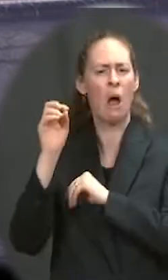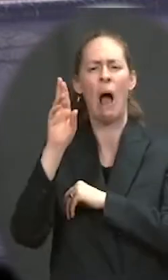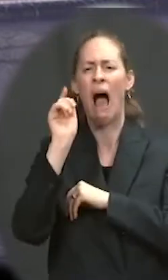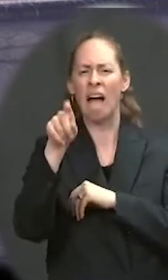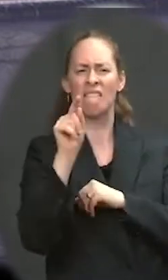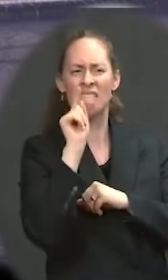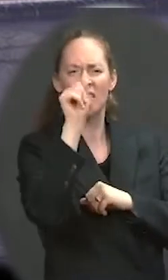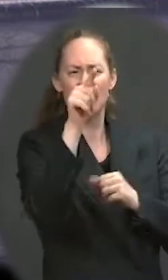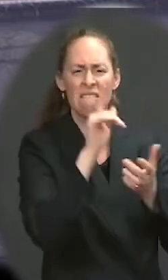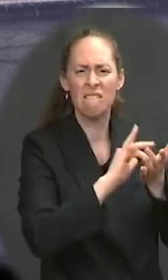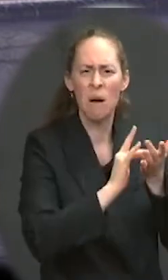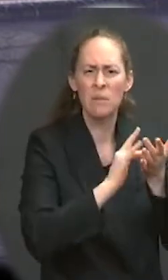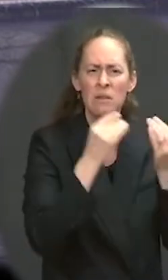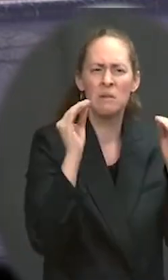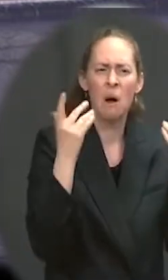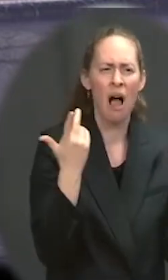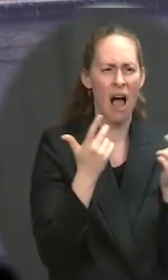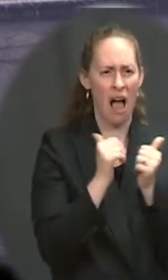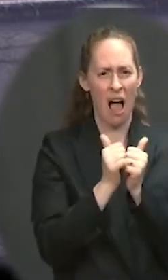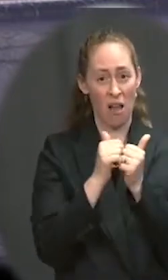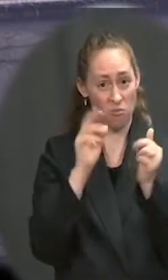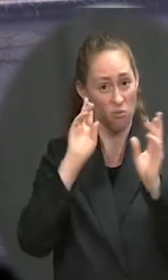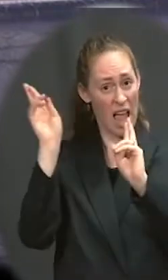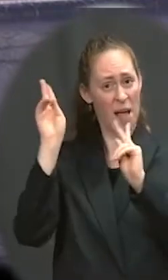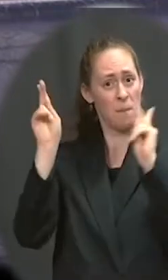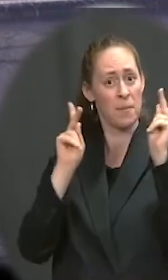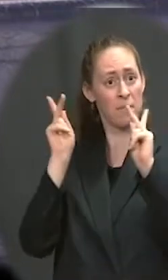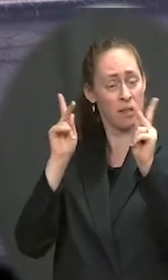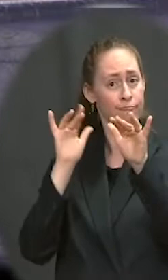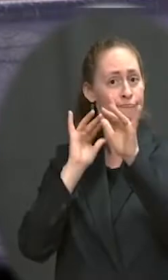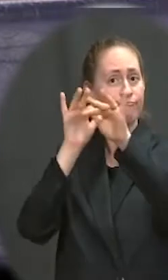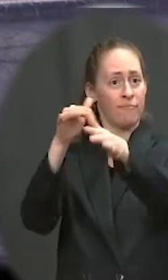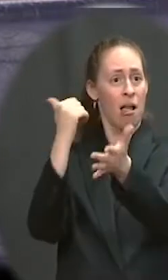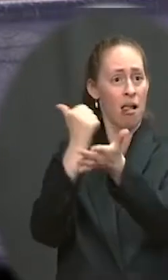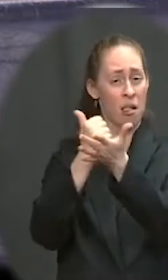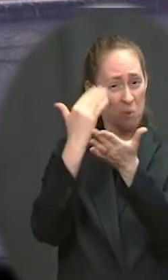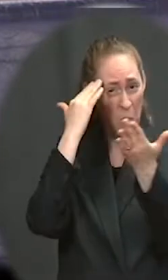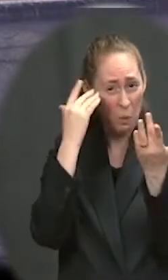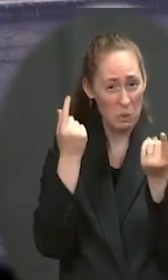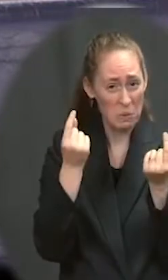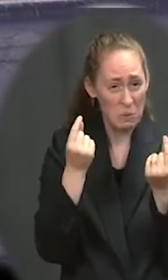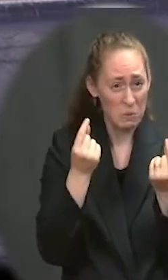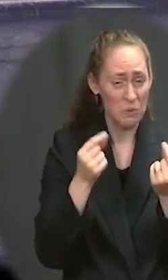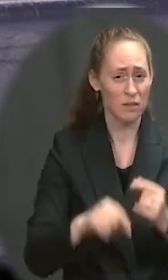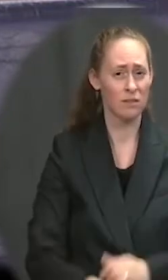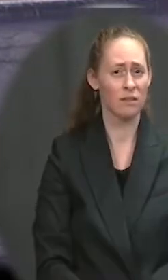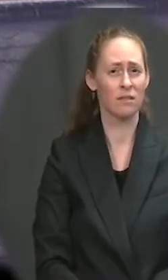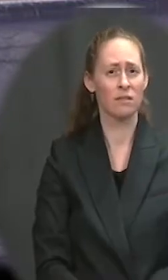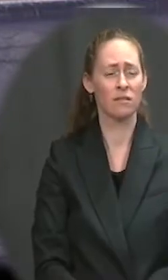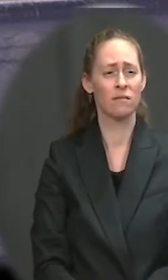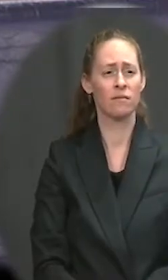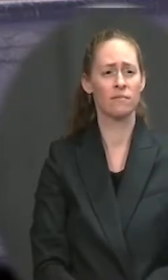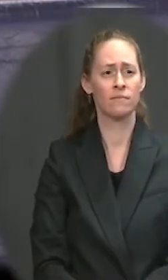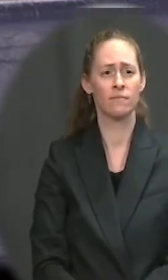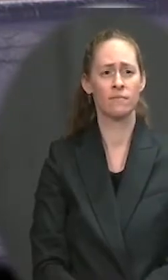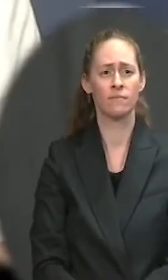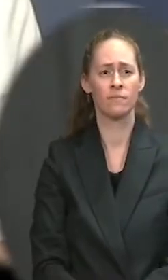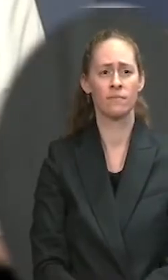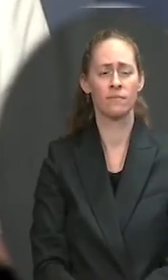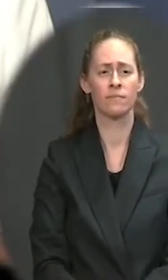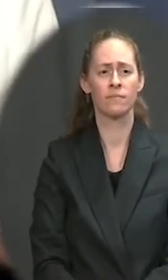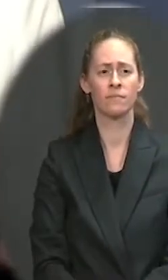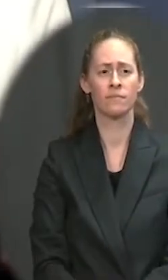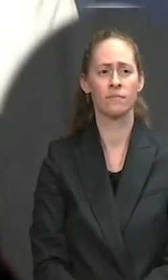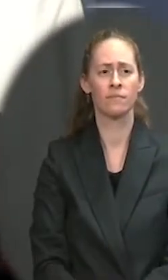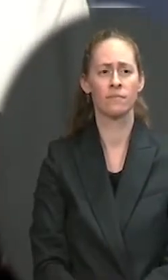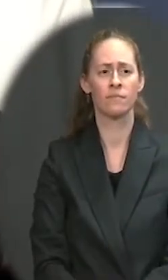to authorize different people in sort of medical fields to be able to administer vaccines? Well, we did take that